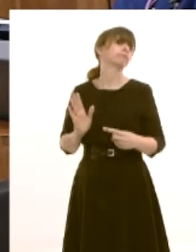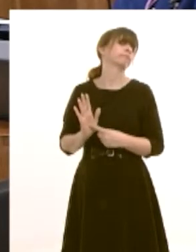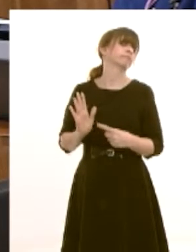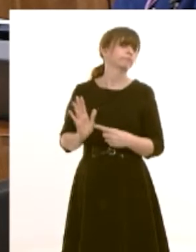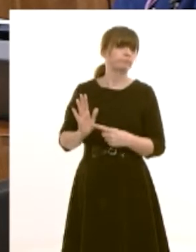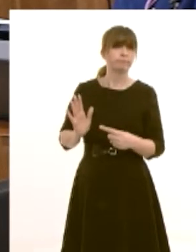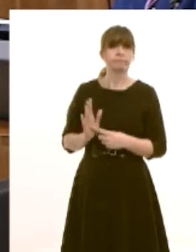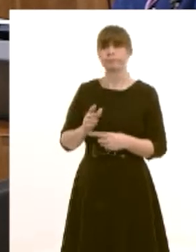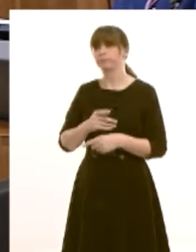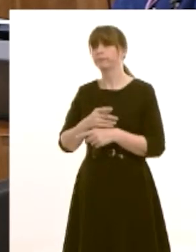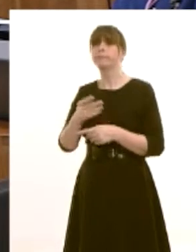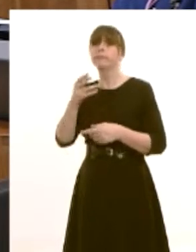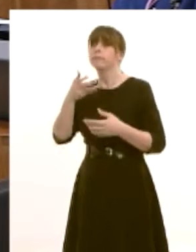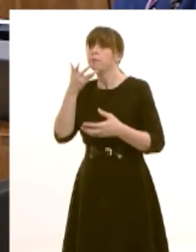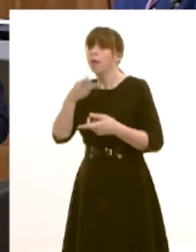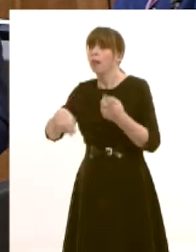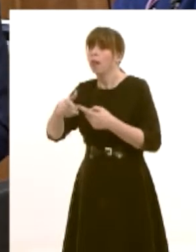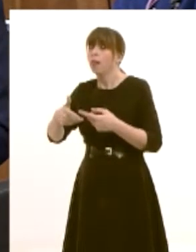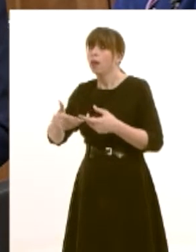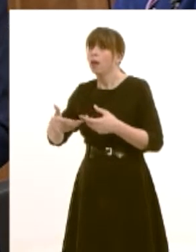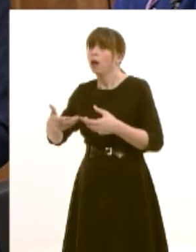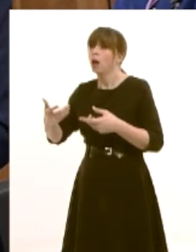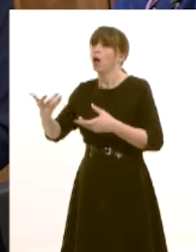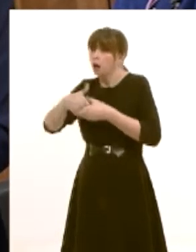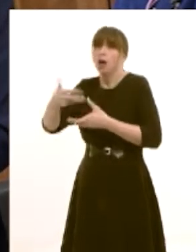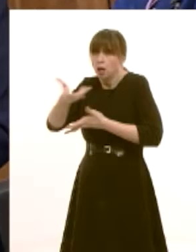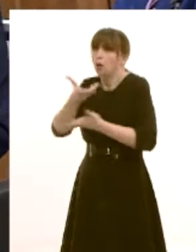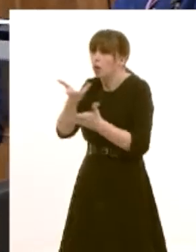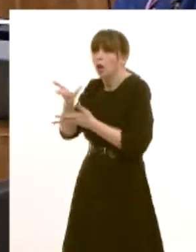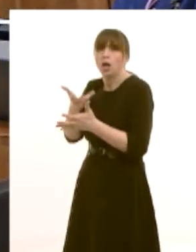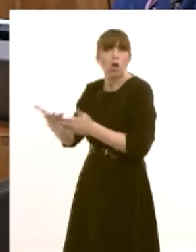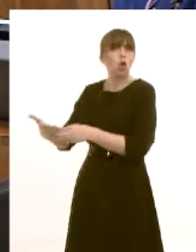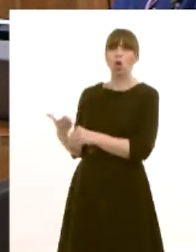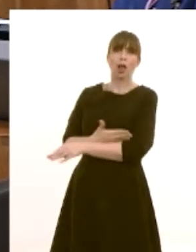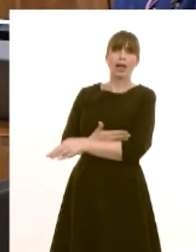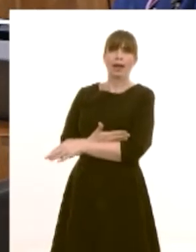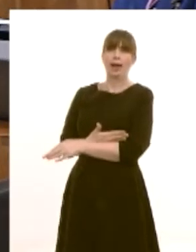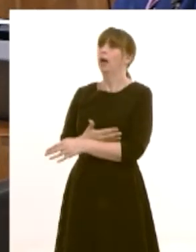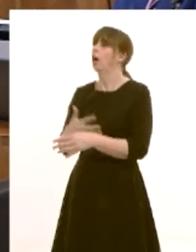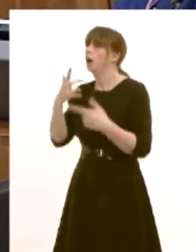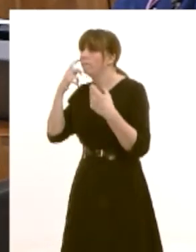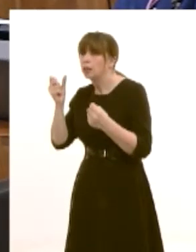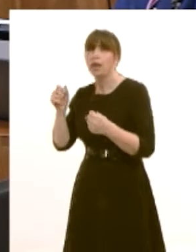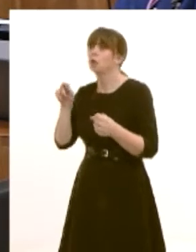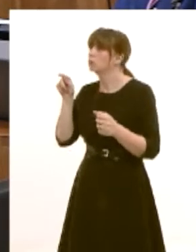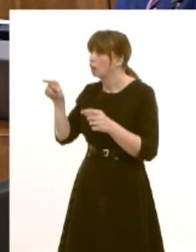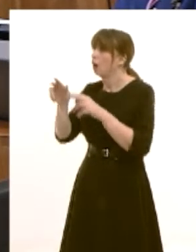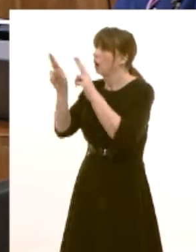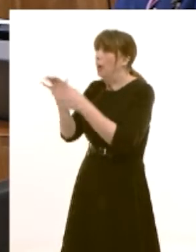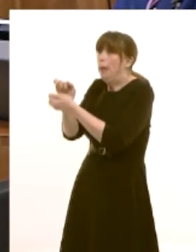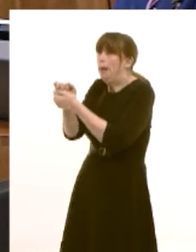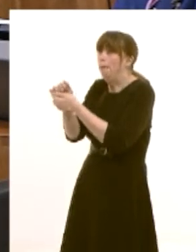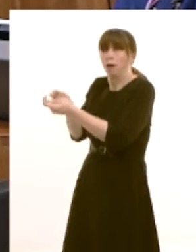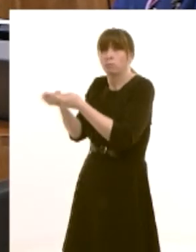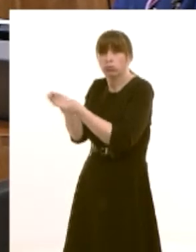are engaged as soon as possible in terms of drawing up those uh those lists and in terms of uh being able to manage those